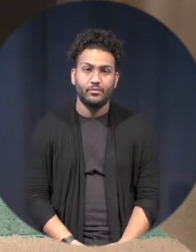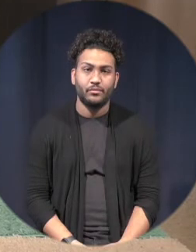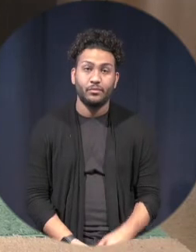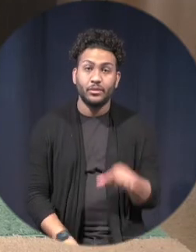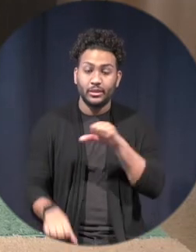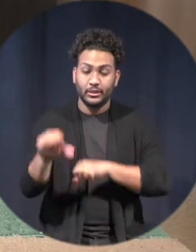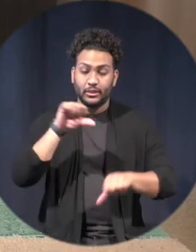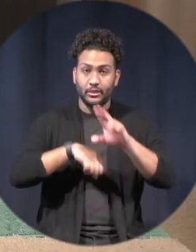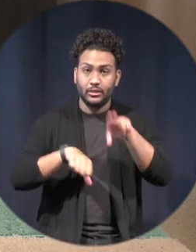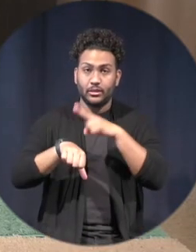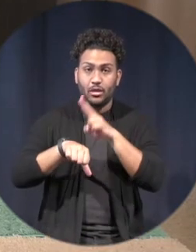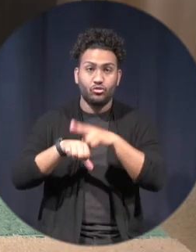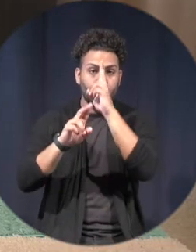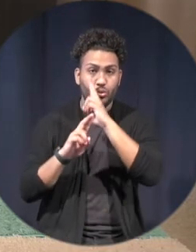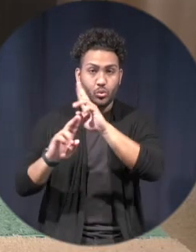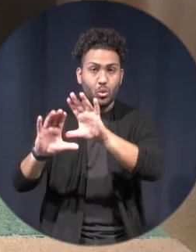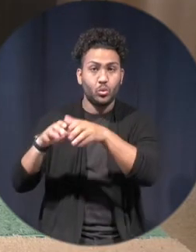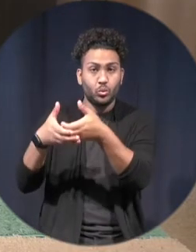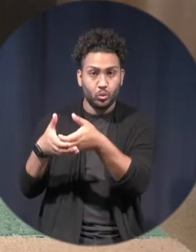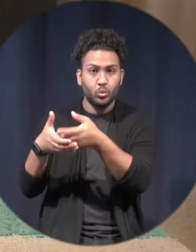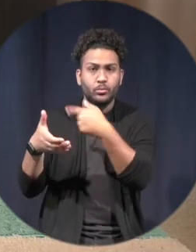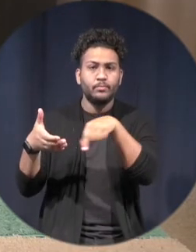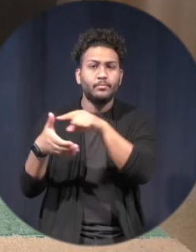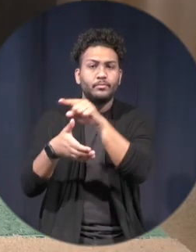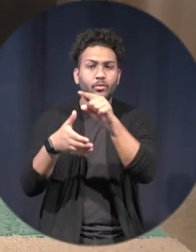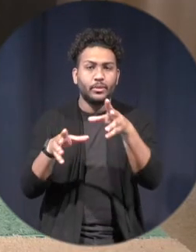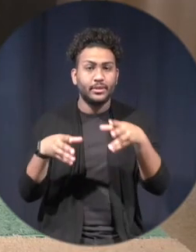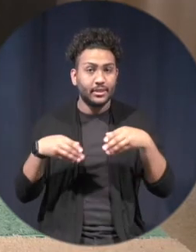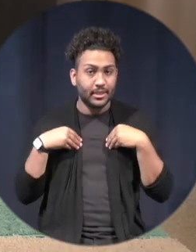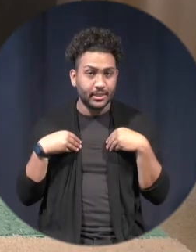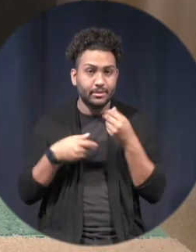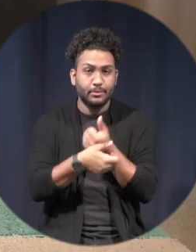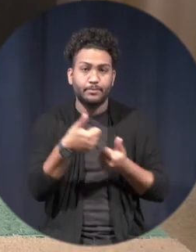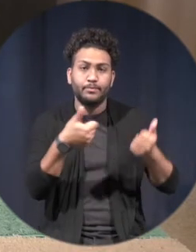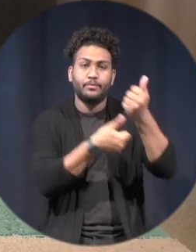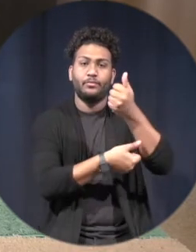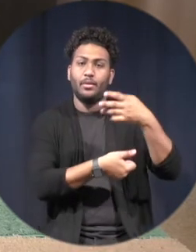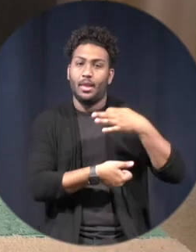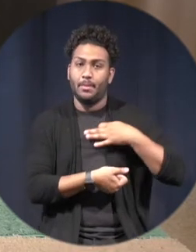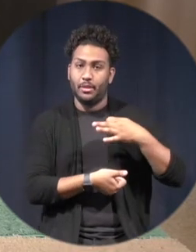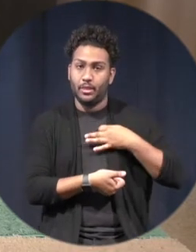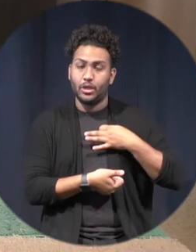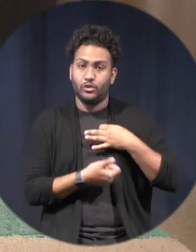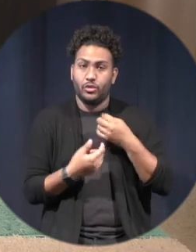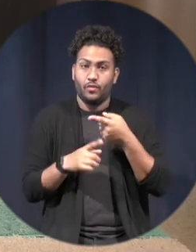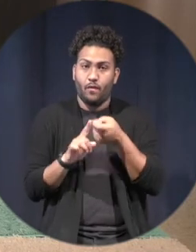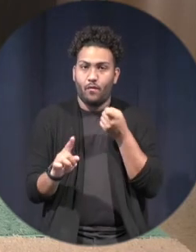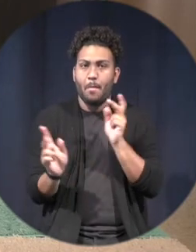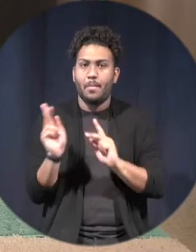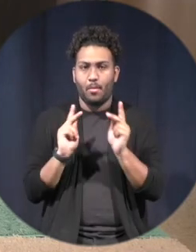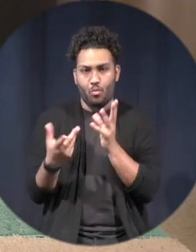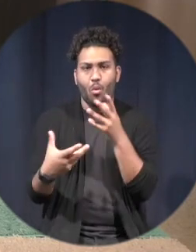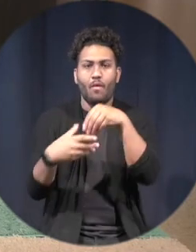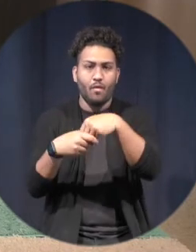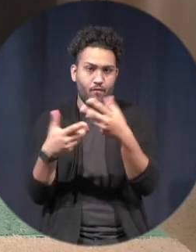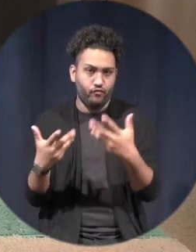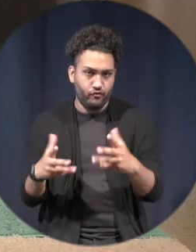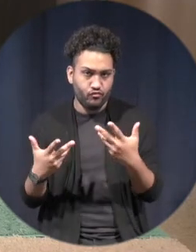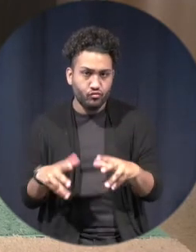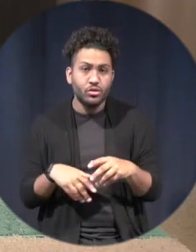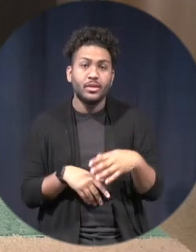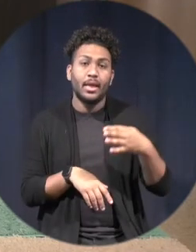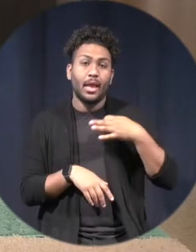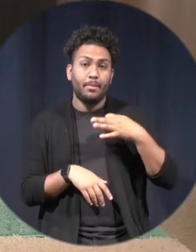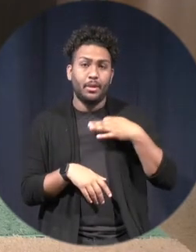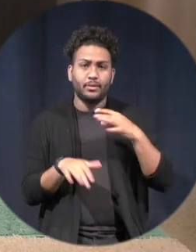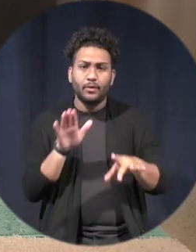Science National Honor Society is currently accepting officer applications from current members. The application can be found on